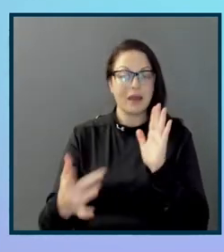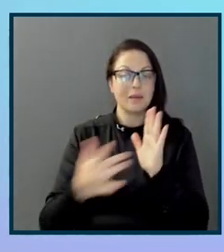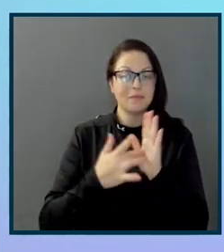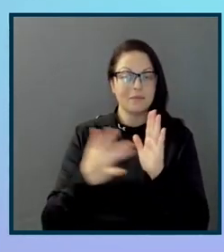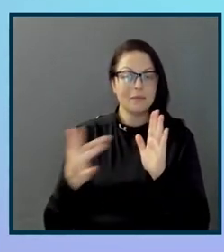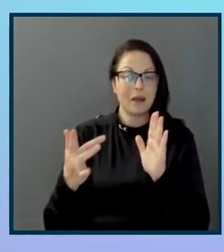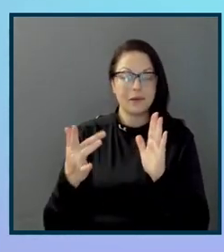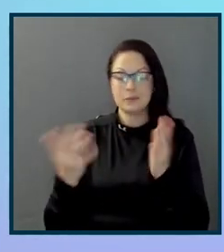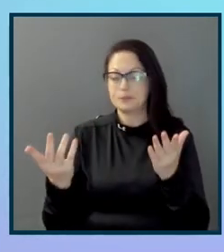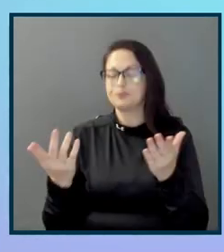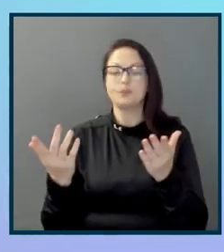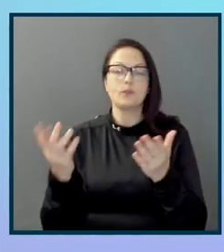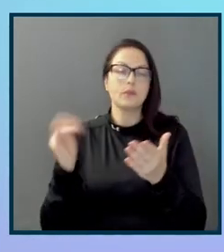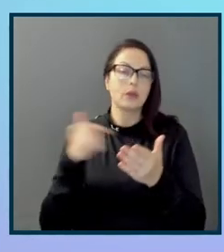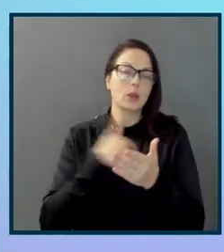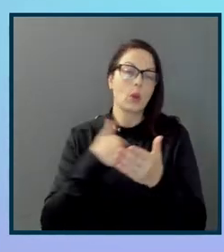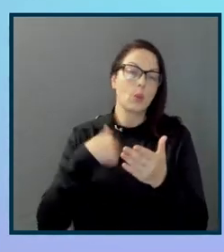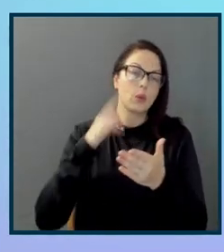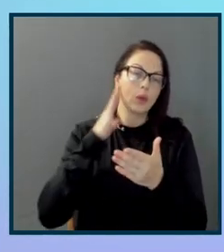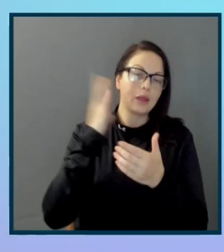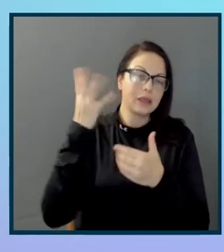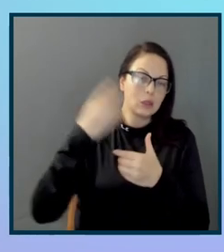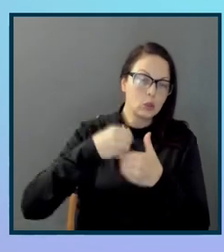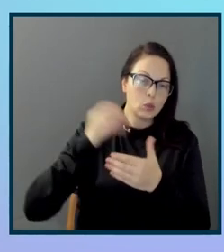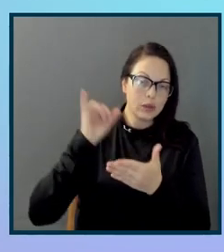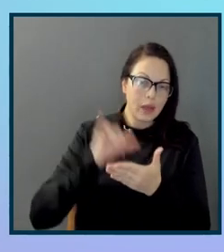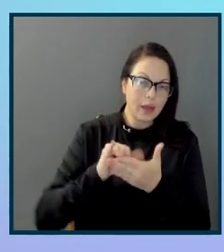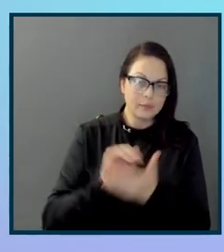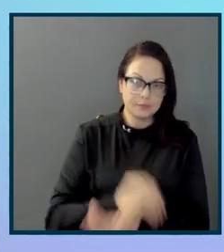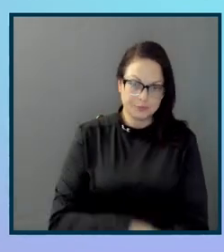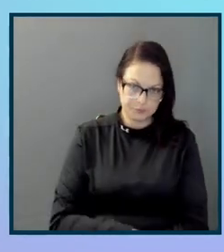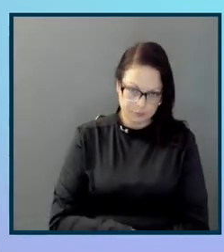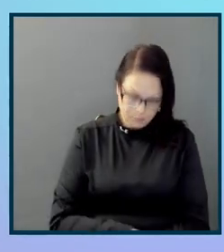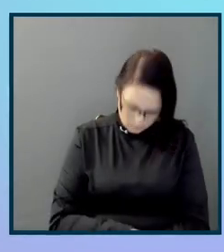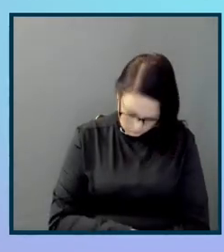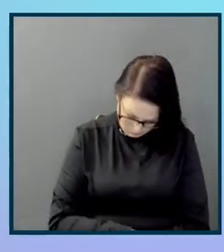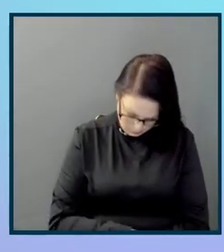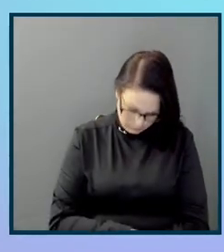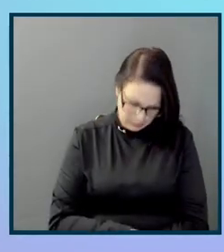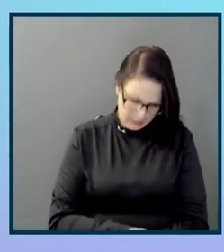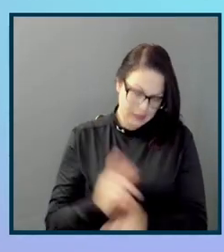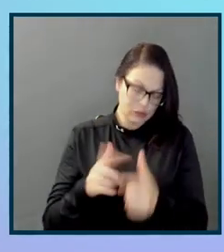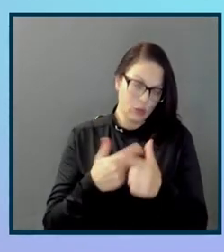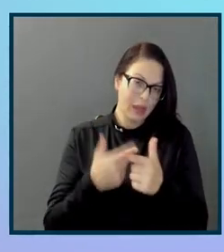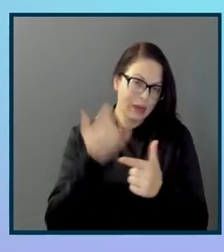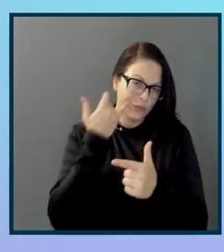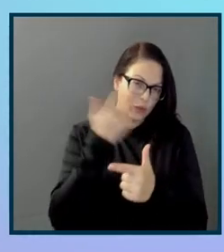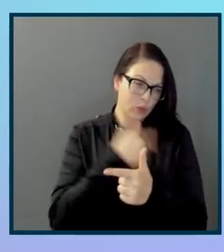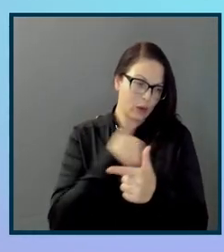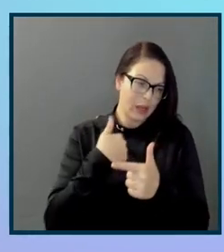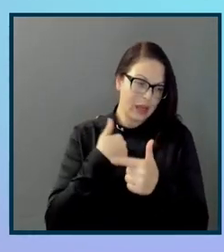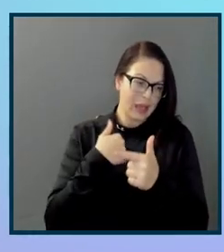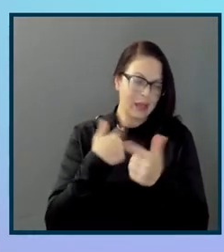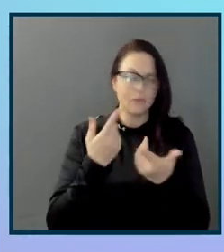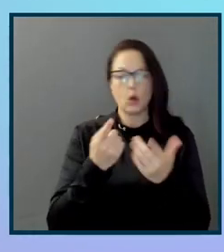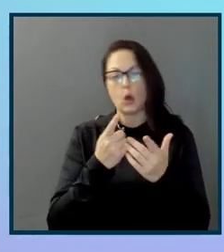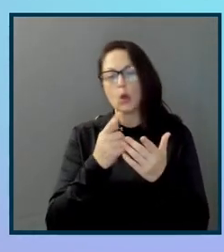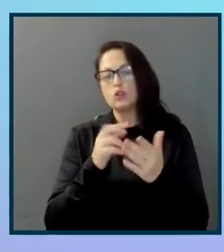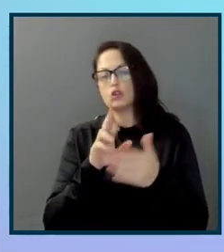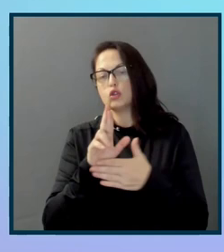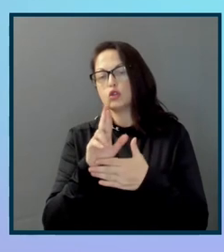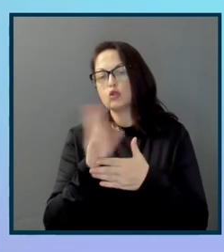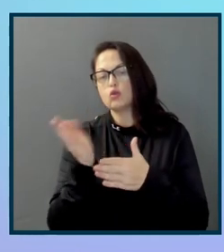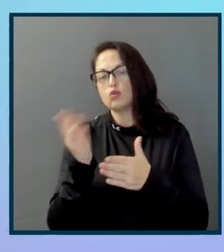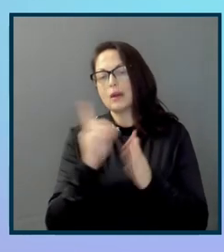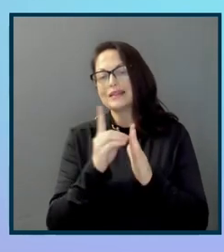insight that we include. And then we think about, okay, if we were able to redesign this experience, how would we make it so that the